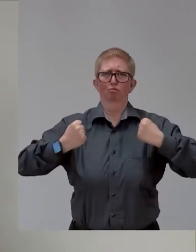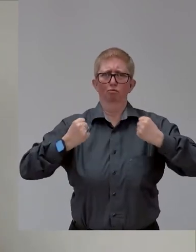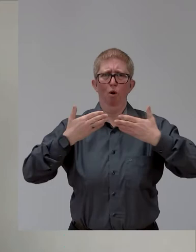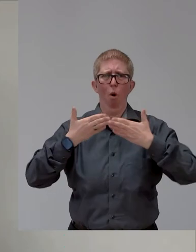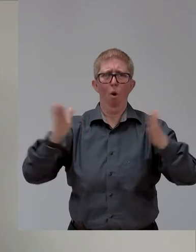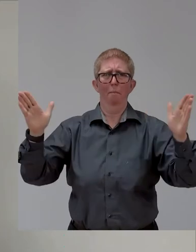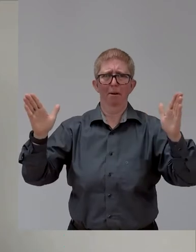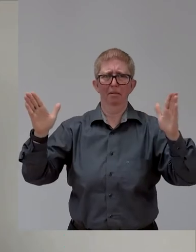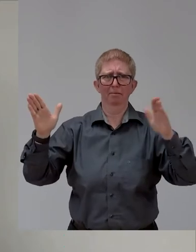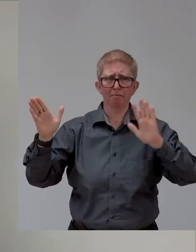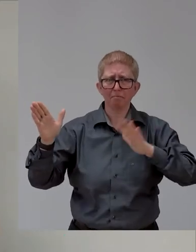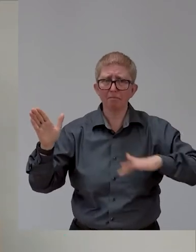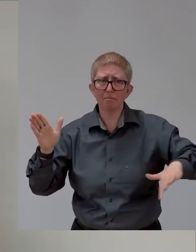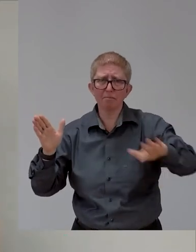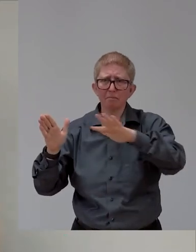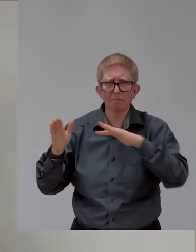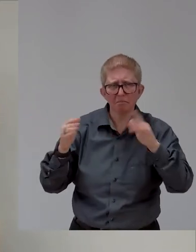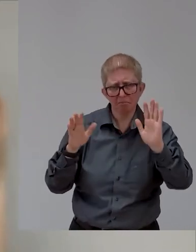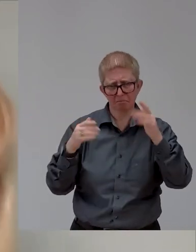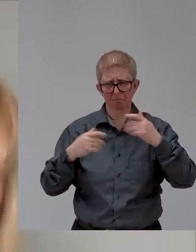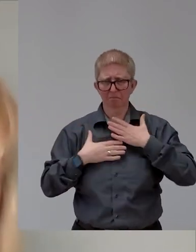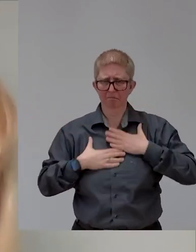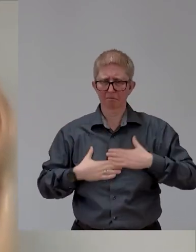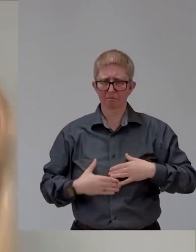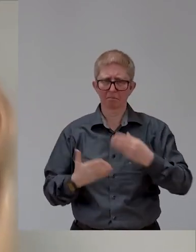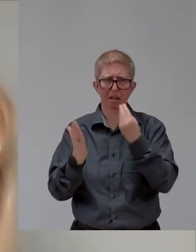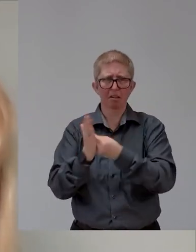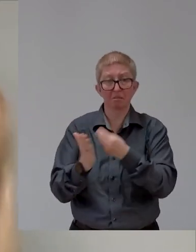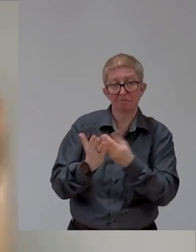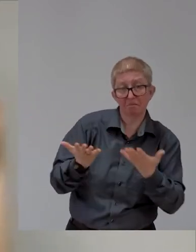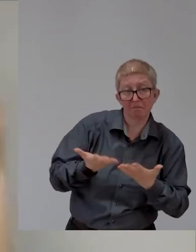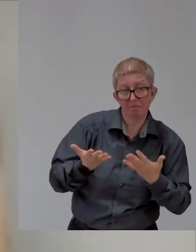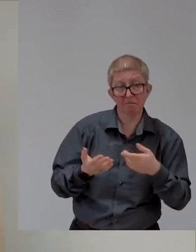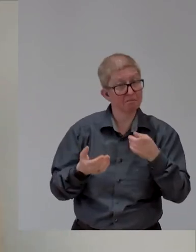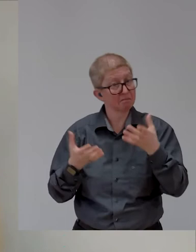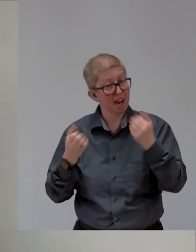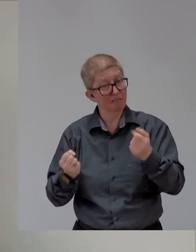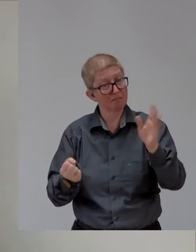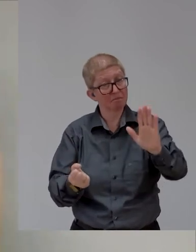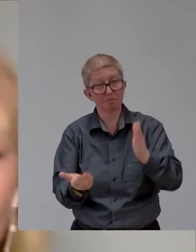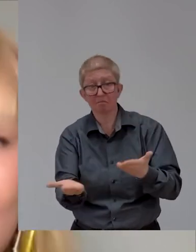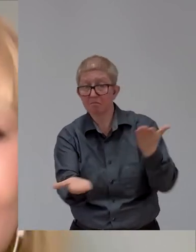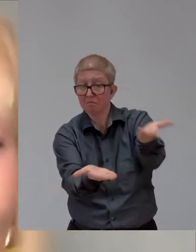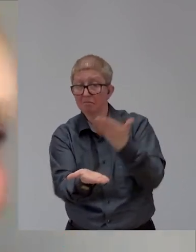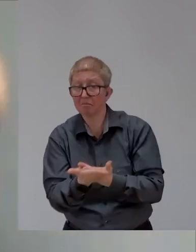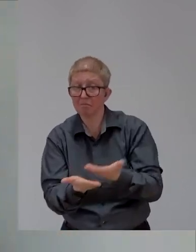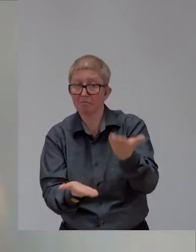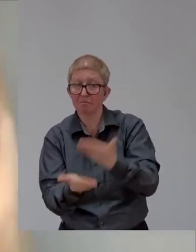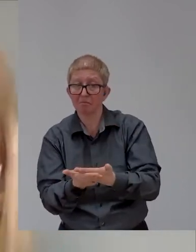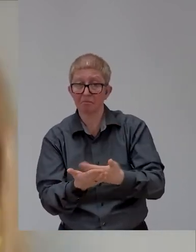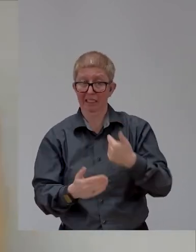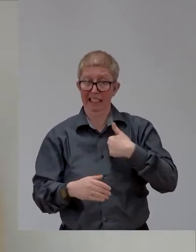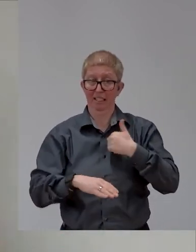their value is and what, and what we have to offer. And I'm thinking as a CEO, well, I want that younger generation